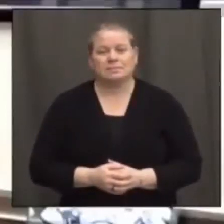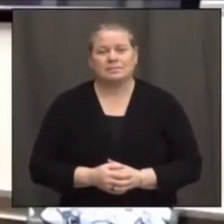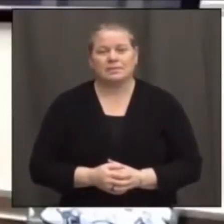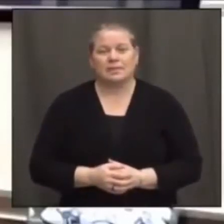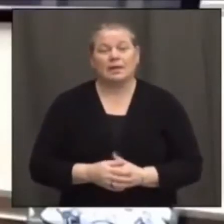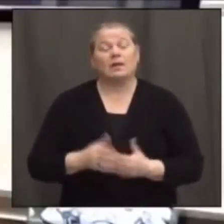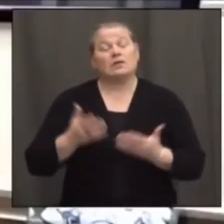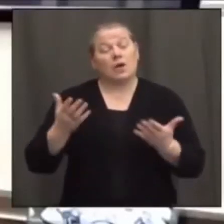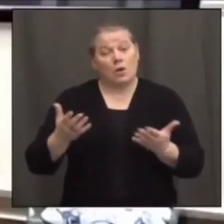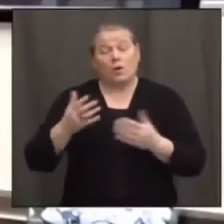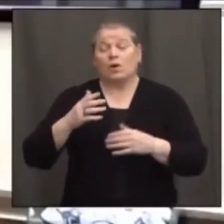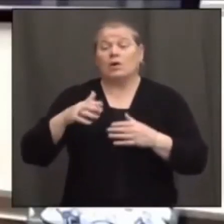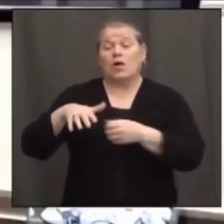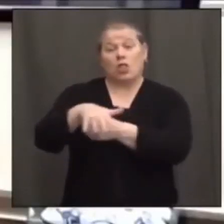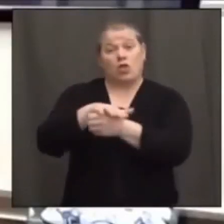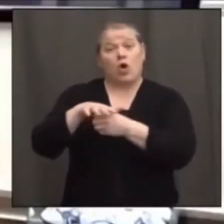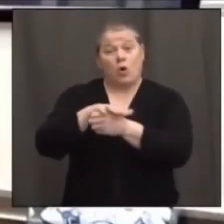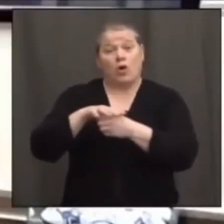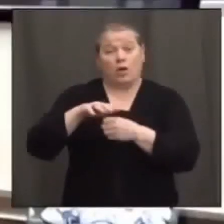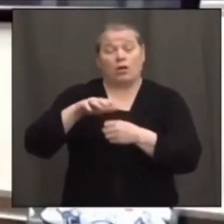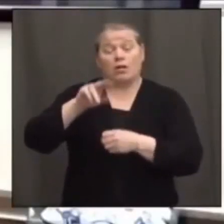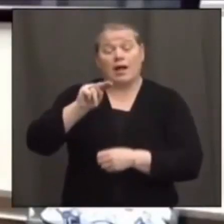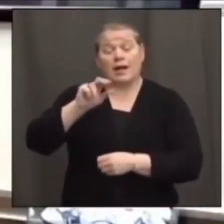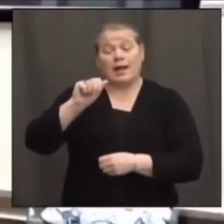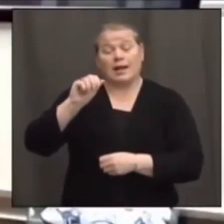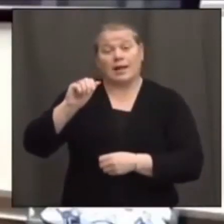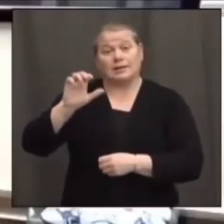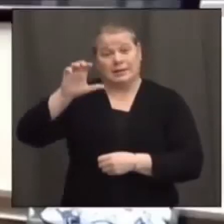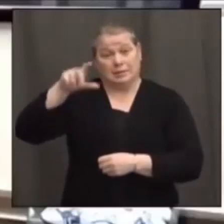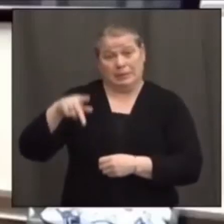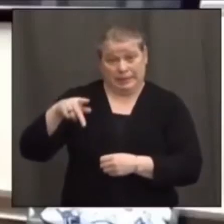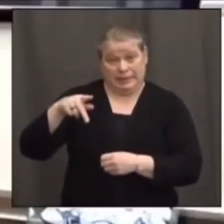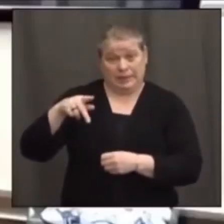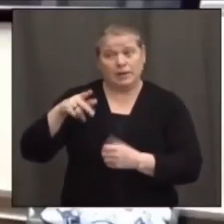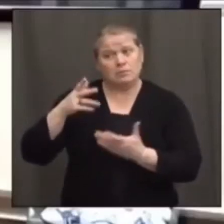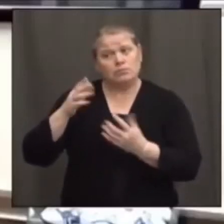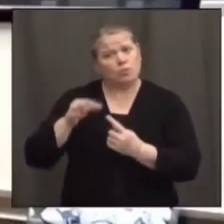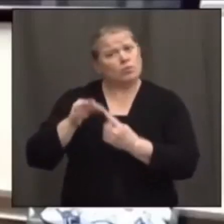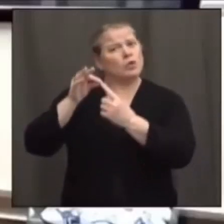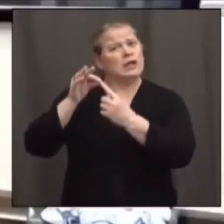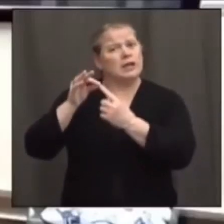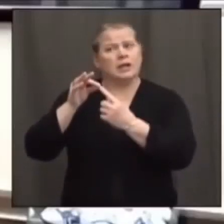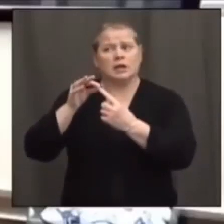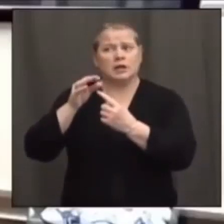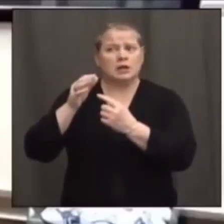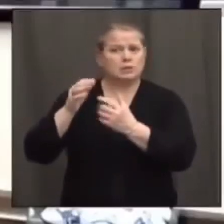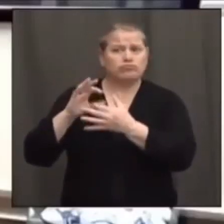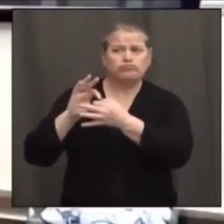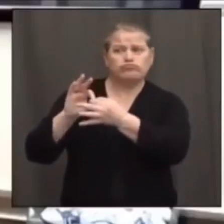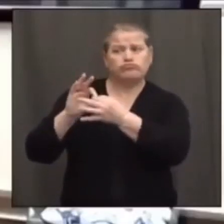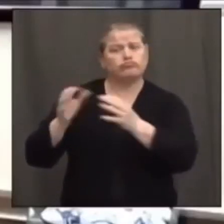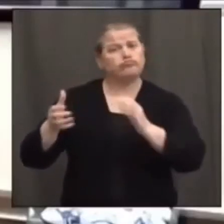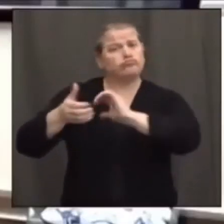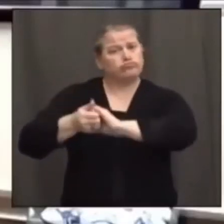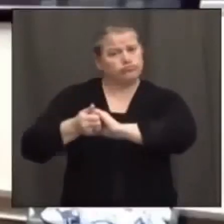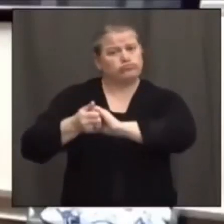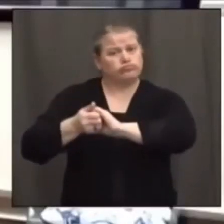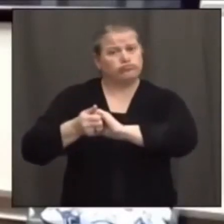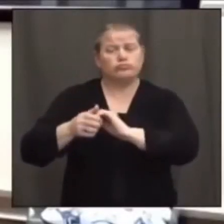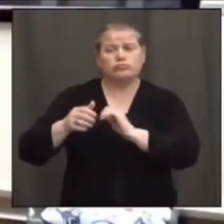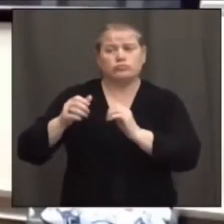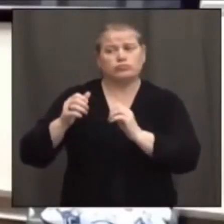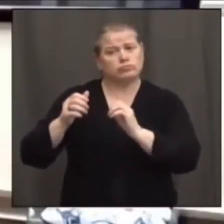local chapter, local branch of the NAACP. It started some time ago. Lexi Magnum was the